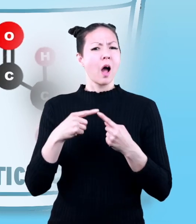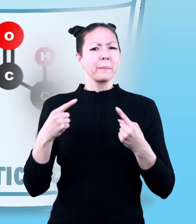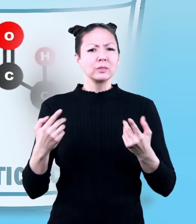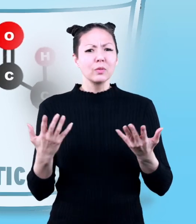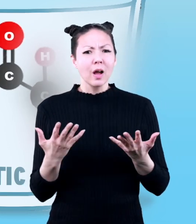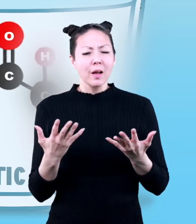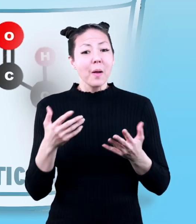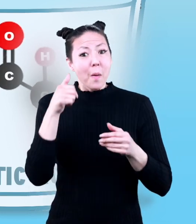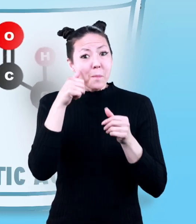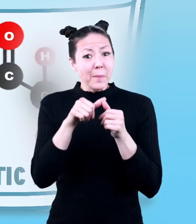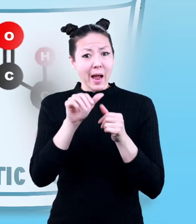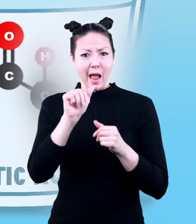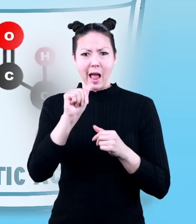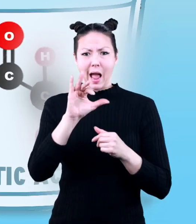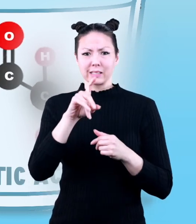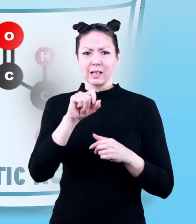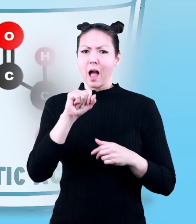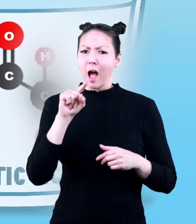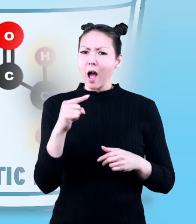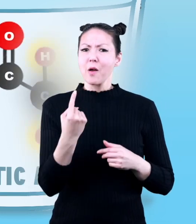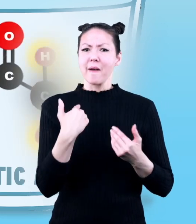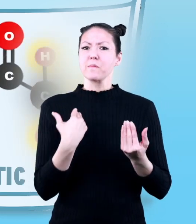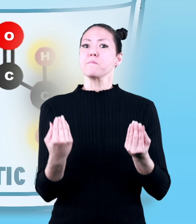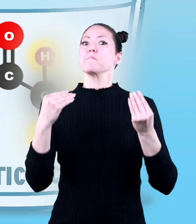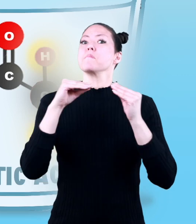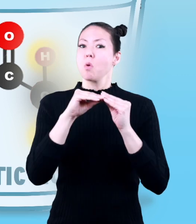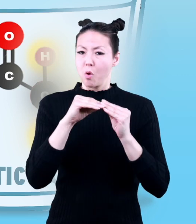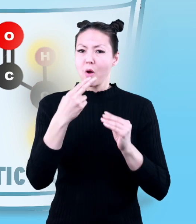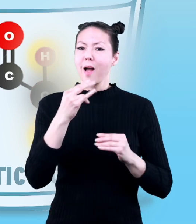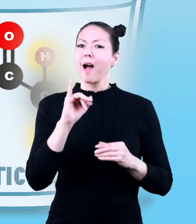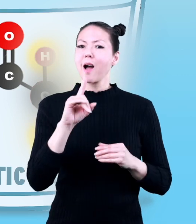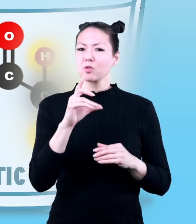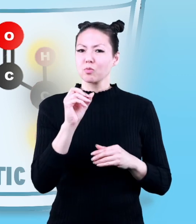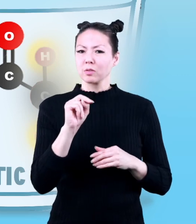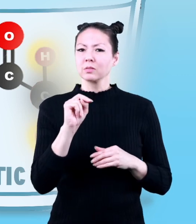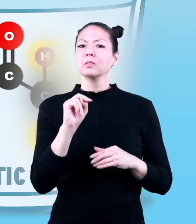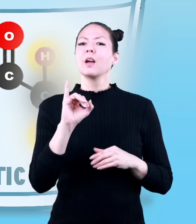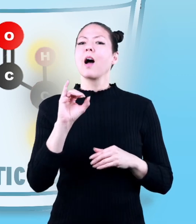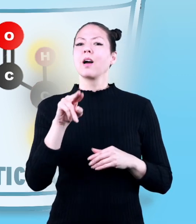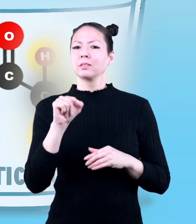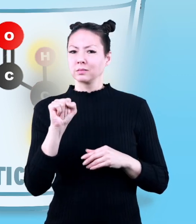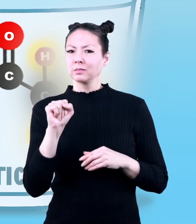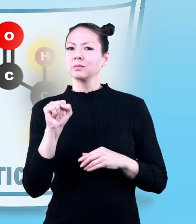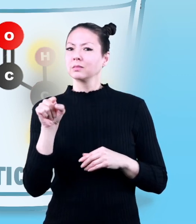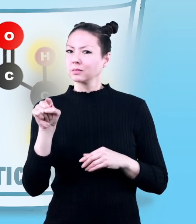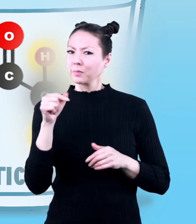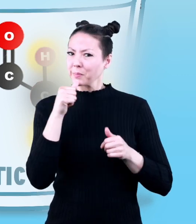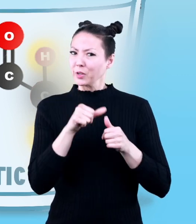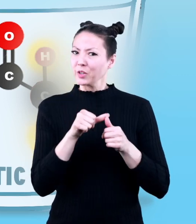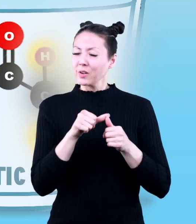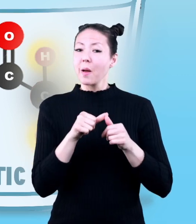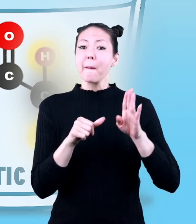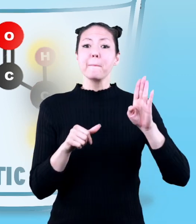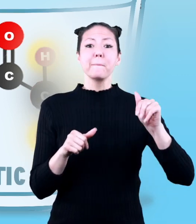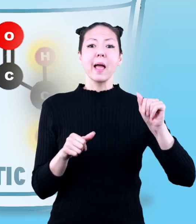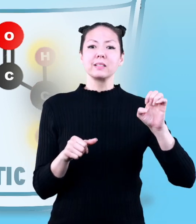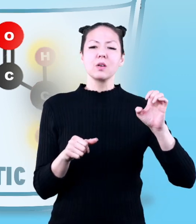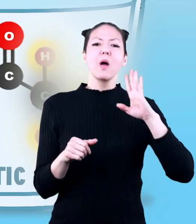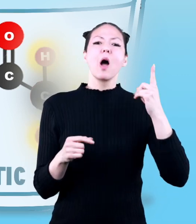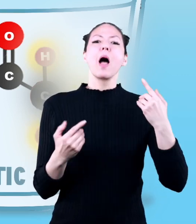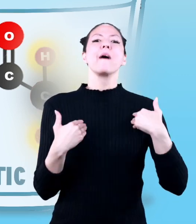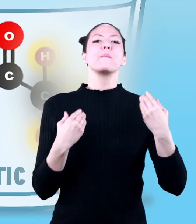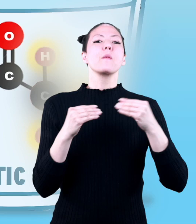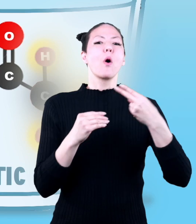remember acids always have more hydrogen ions and bases always